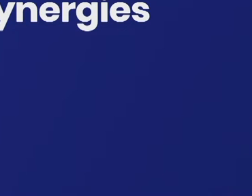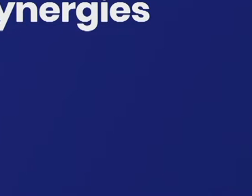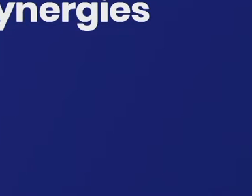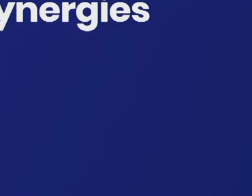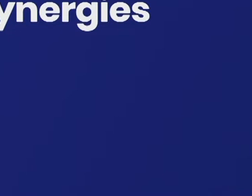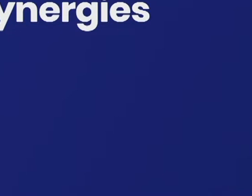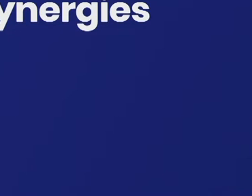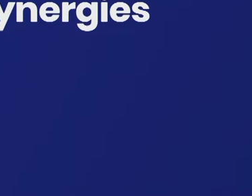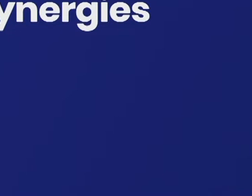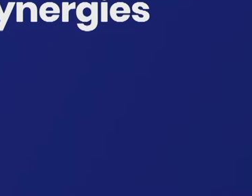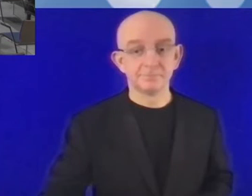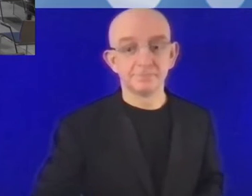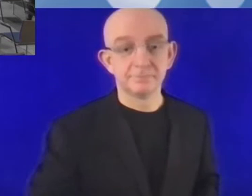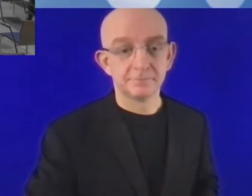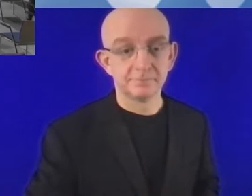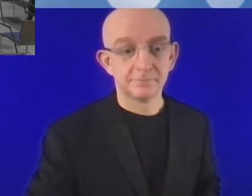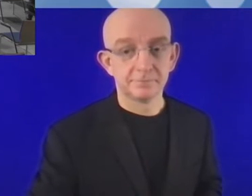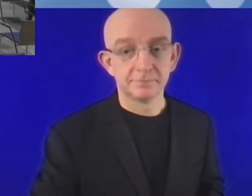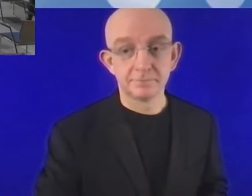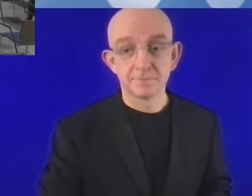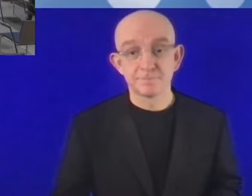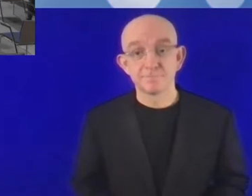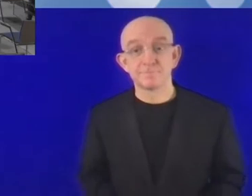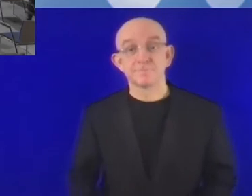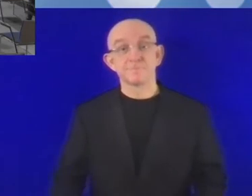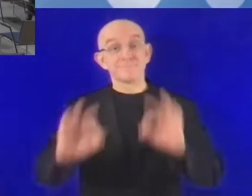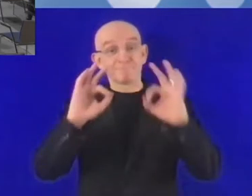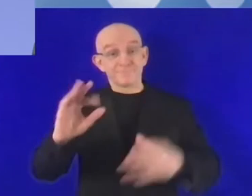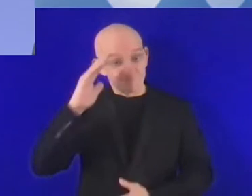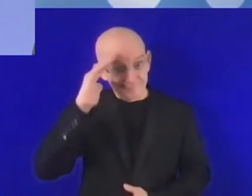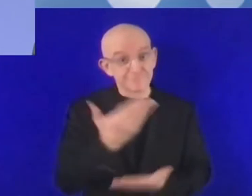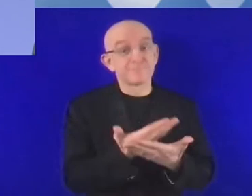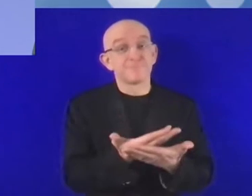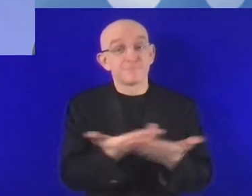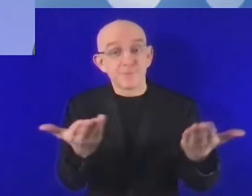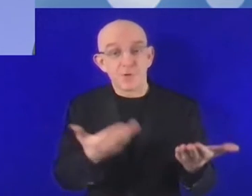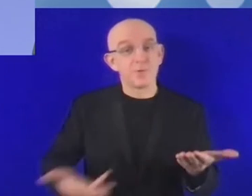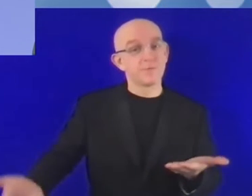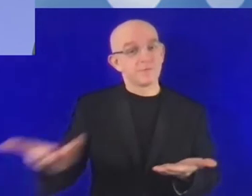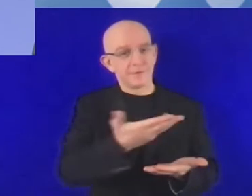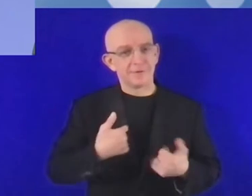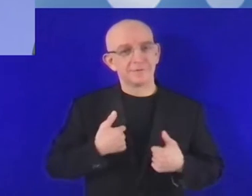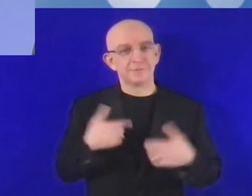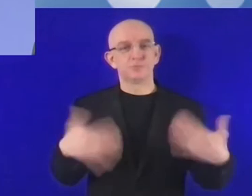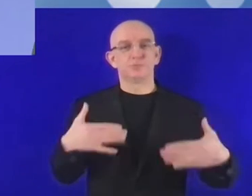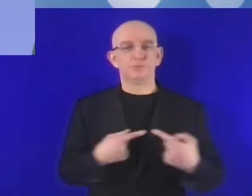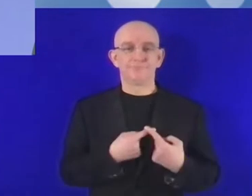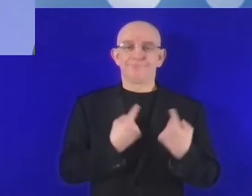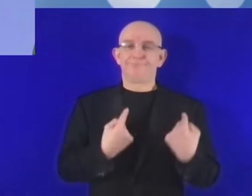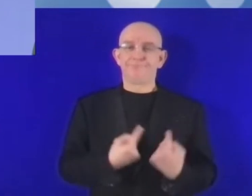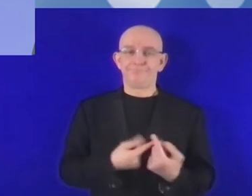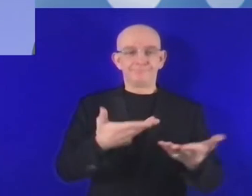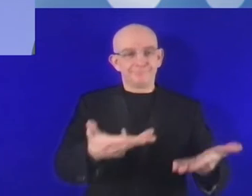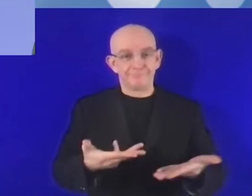of the Internet Governance Forum 2021 in Poland, in Katowice, high-level plenary panel investing in digital